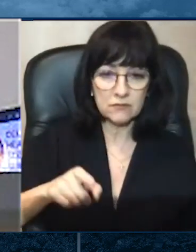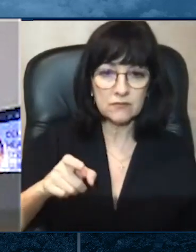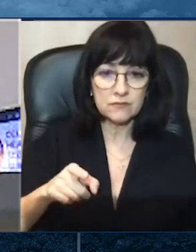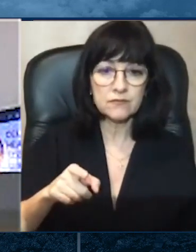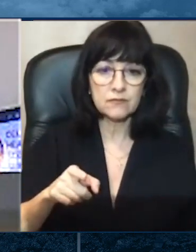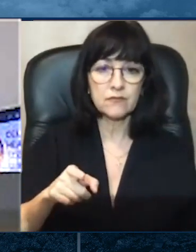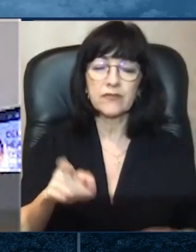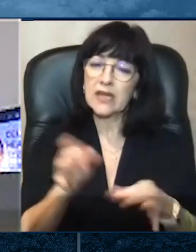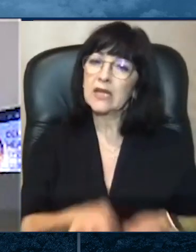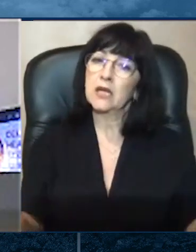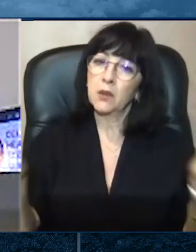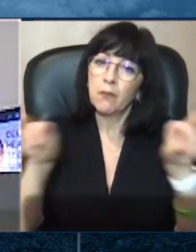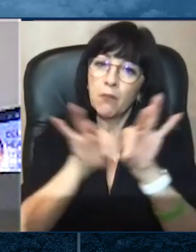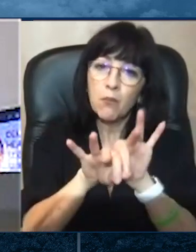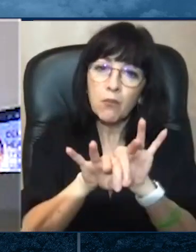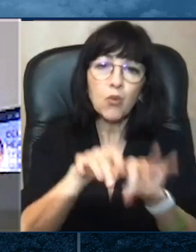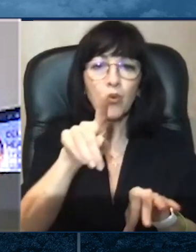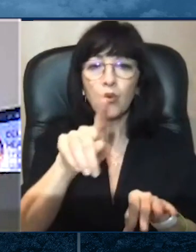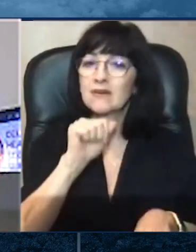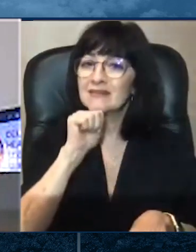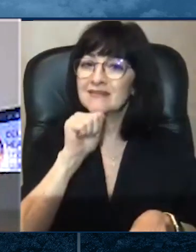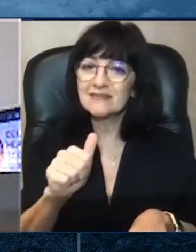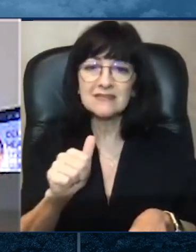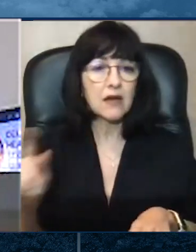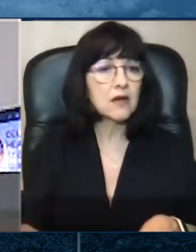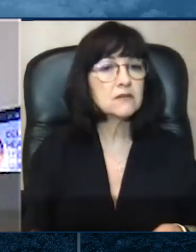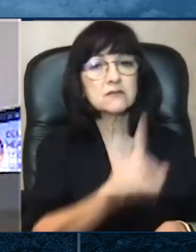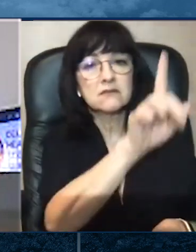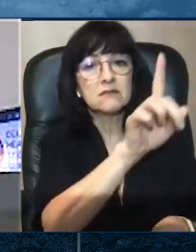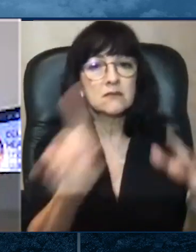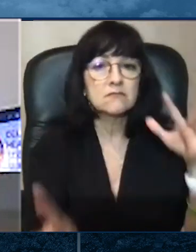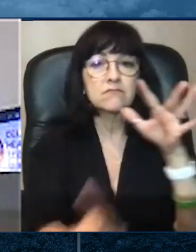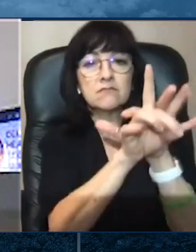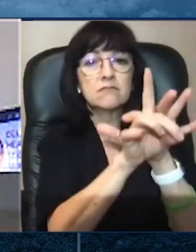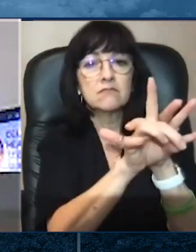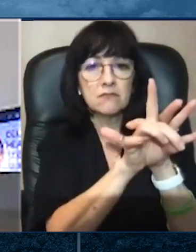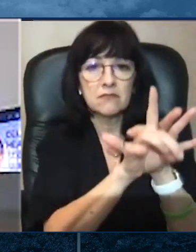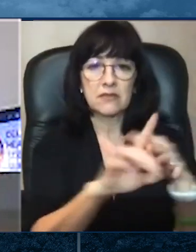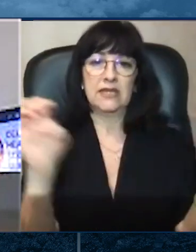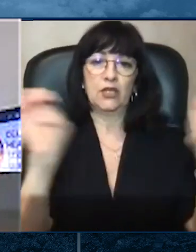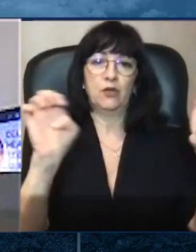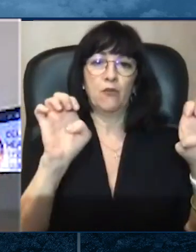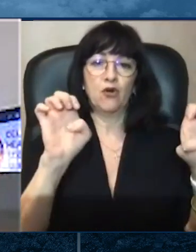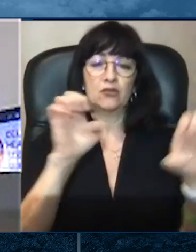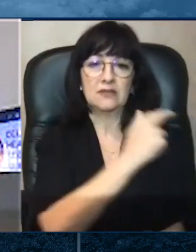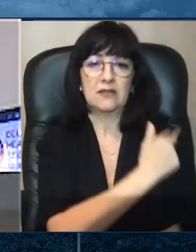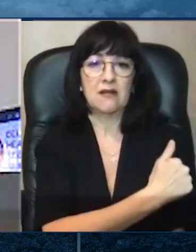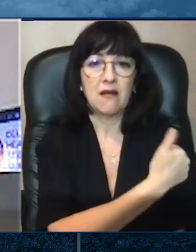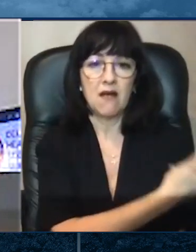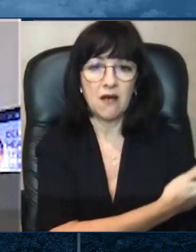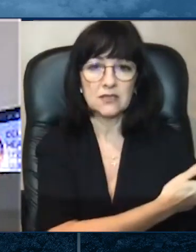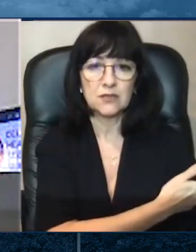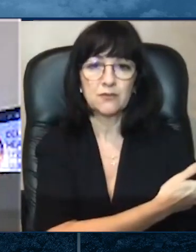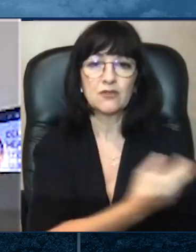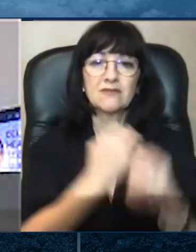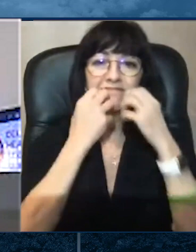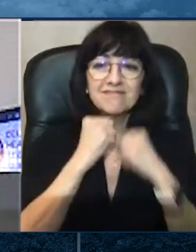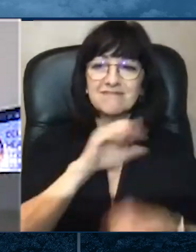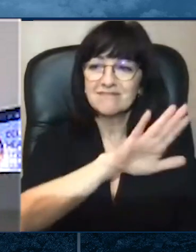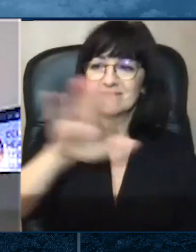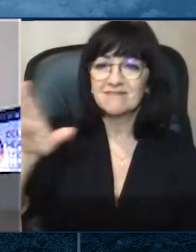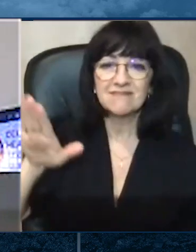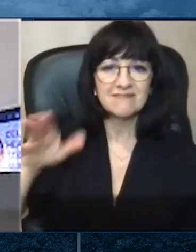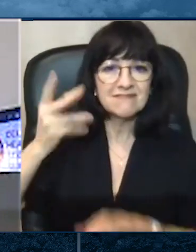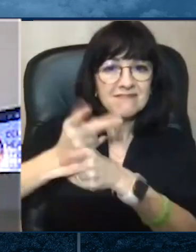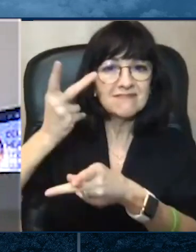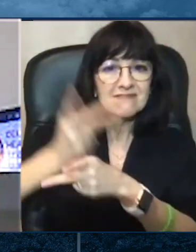that we keep the emergency departments as free as possible to care for the sickest people. And just a reminder about the symptoms